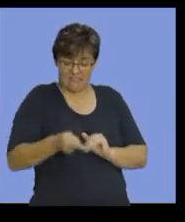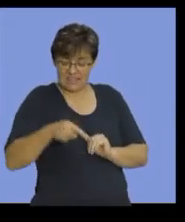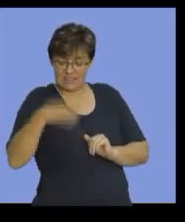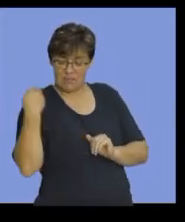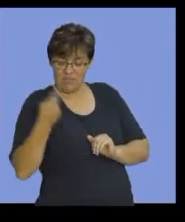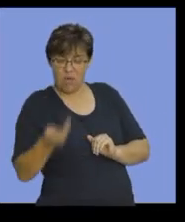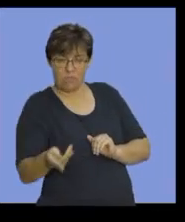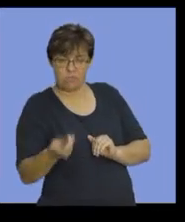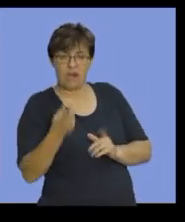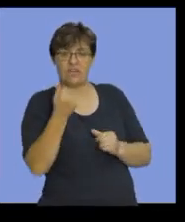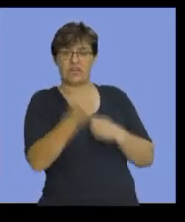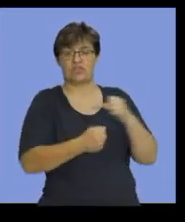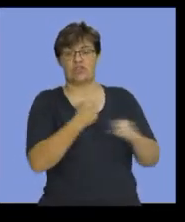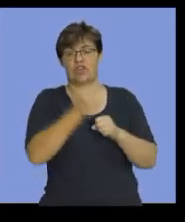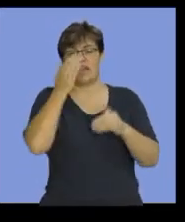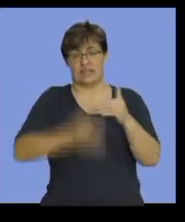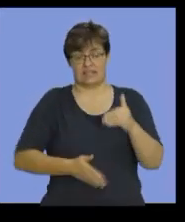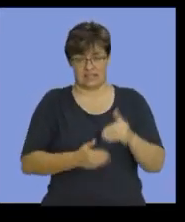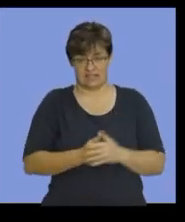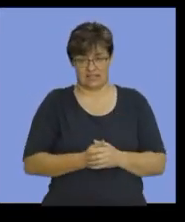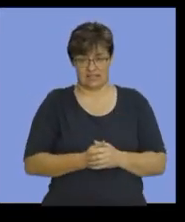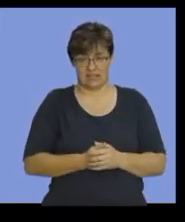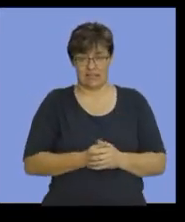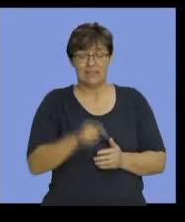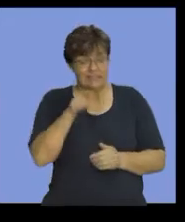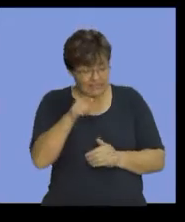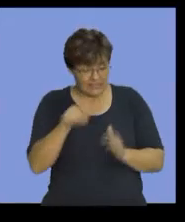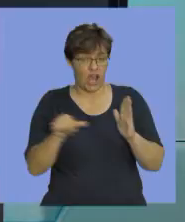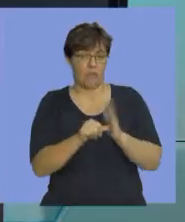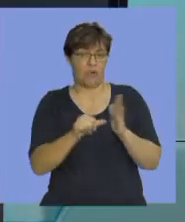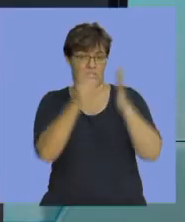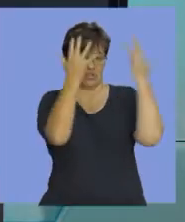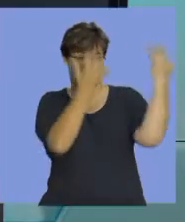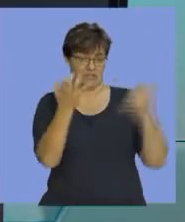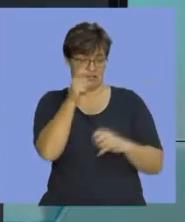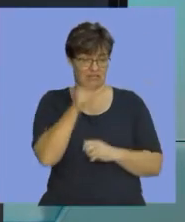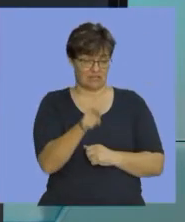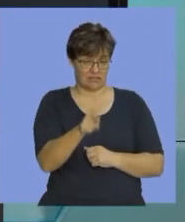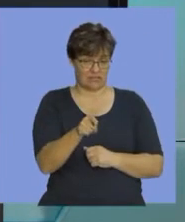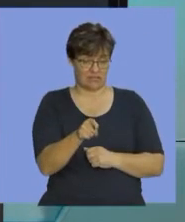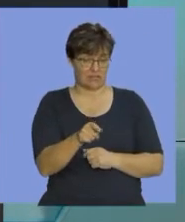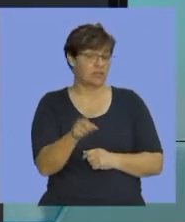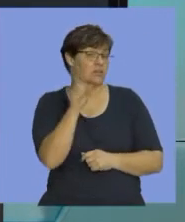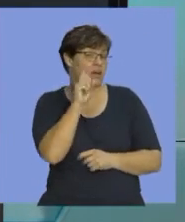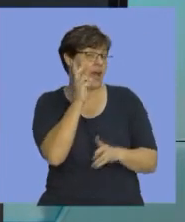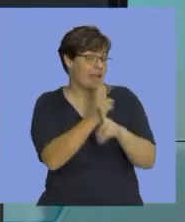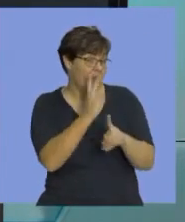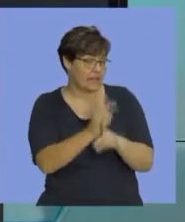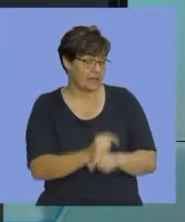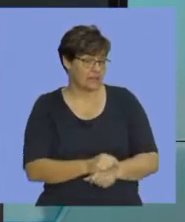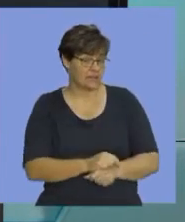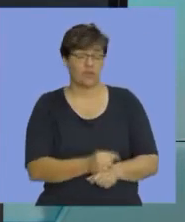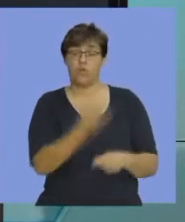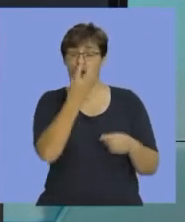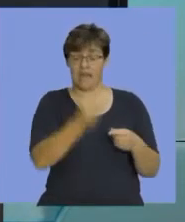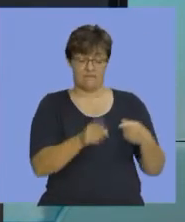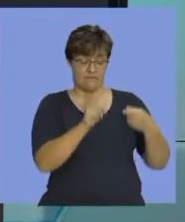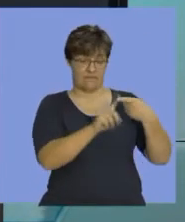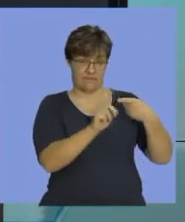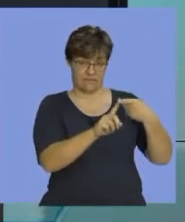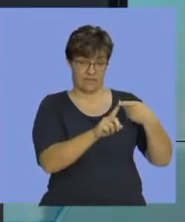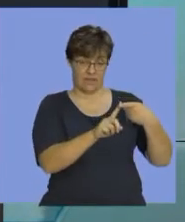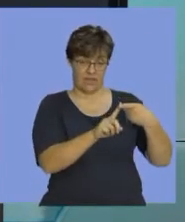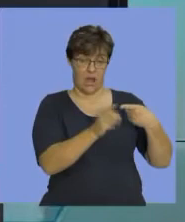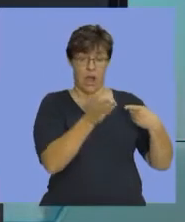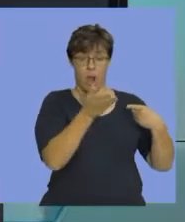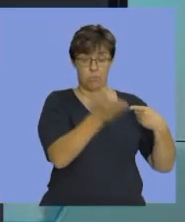at the financial year end. That's the important part of your calculation. calculation. So watch this once again. You had on